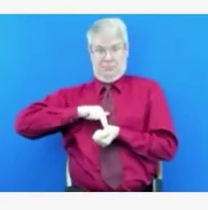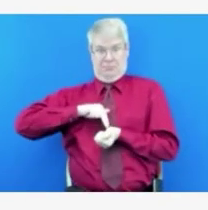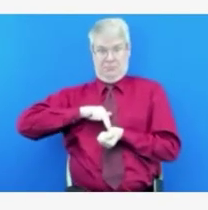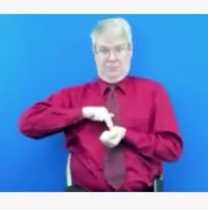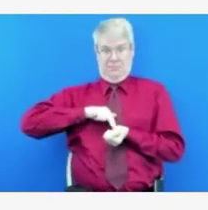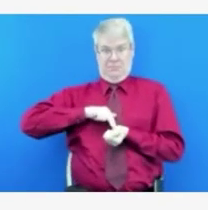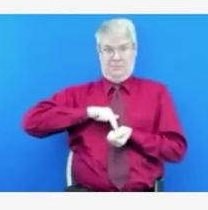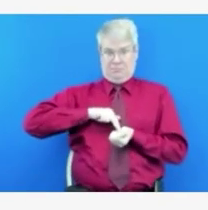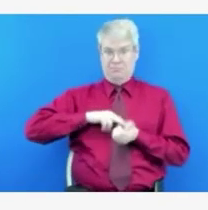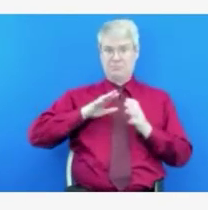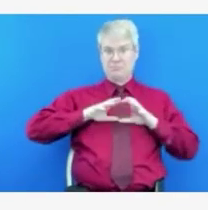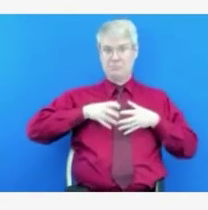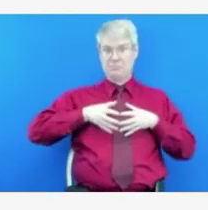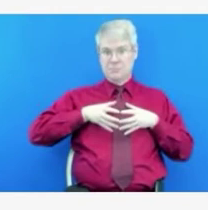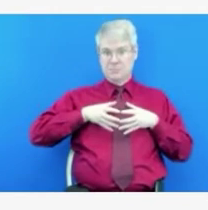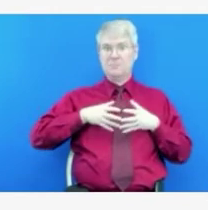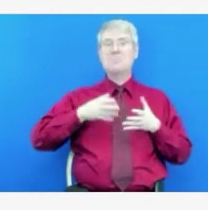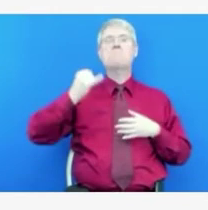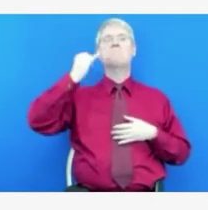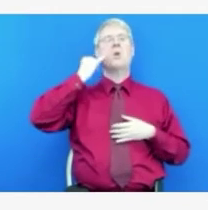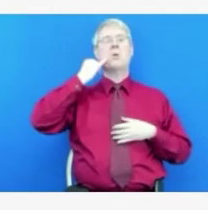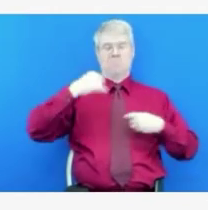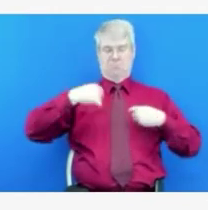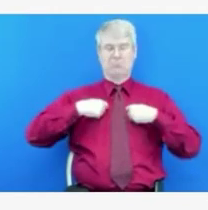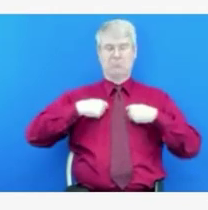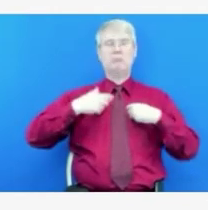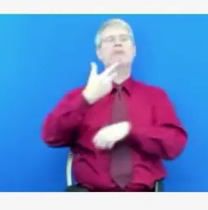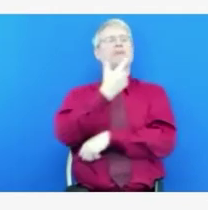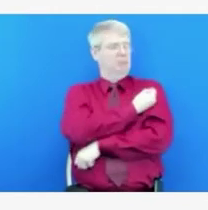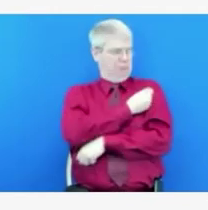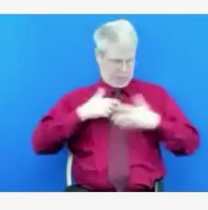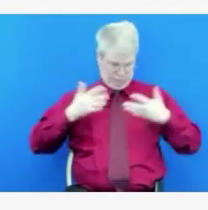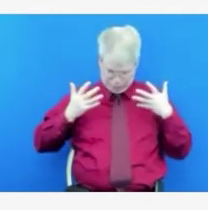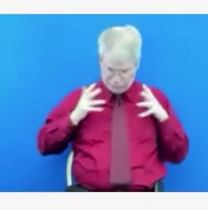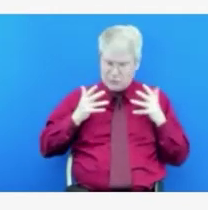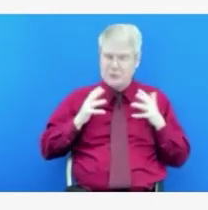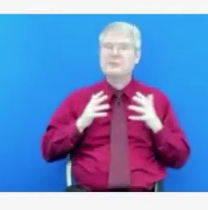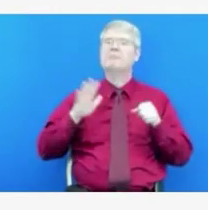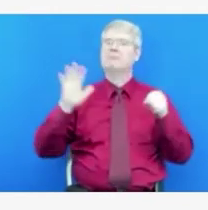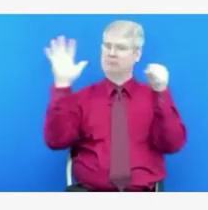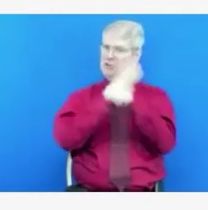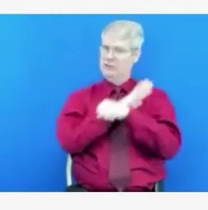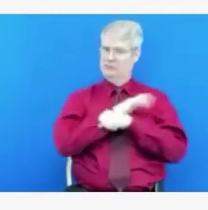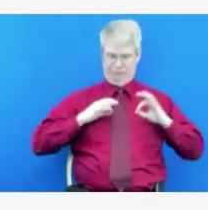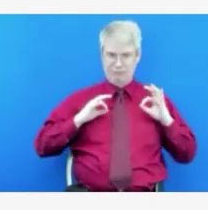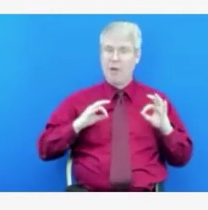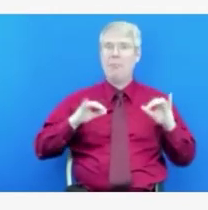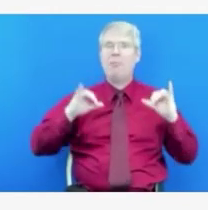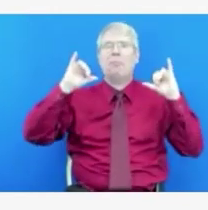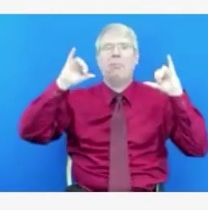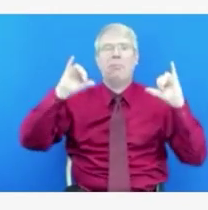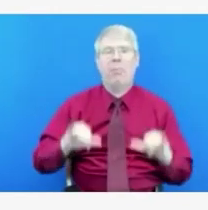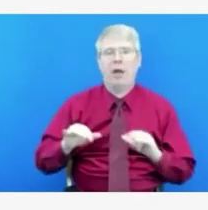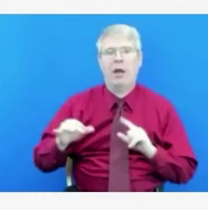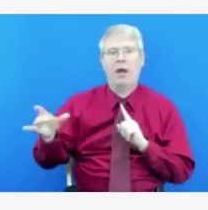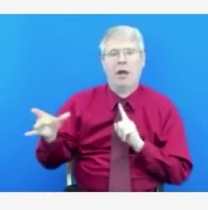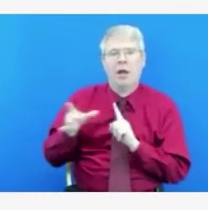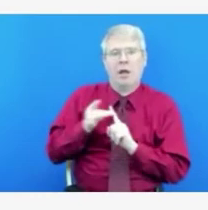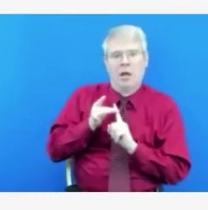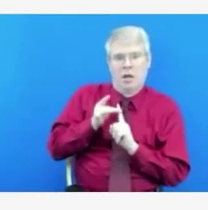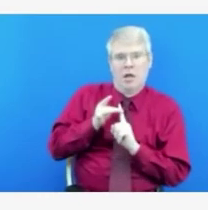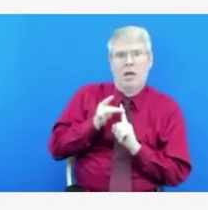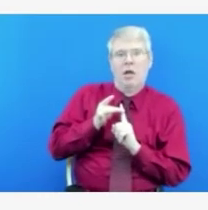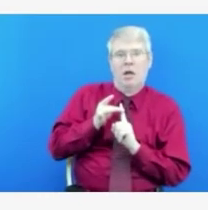protected by the vaccine, they're being, they're experiencing trauma. They're experiencing physical